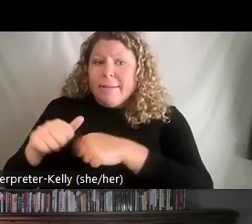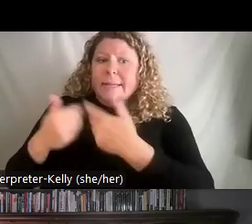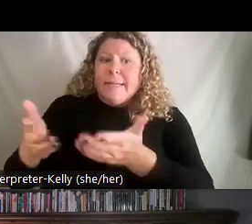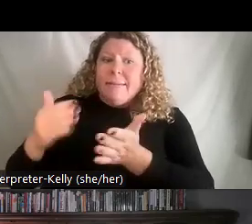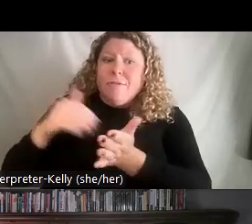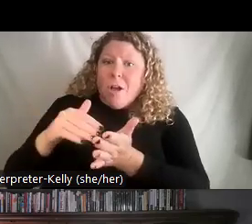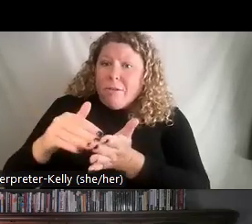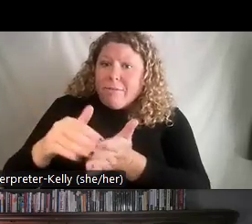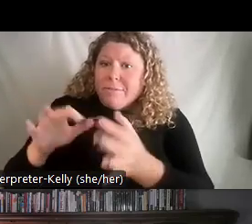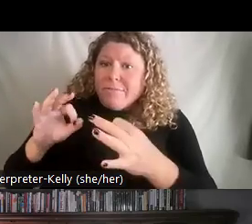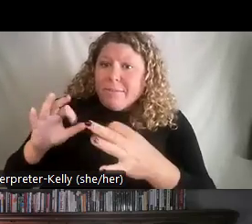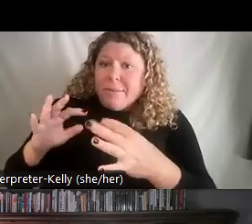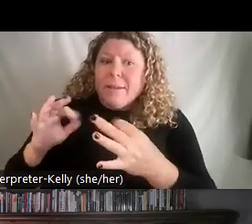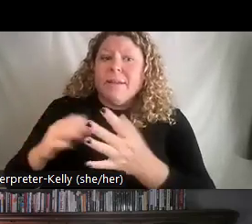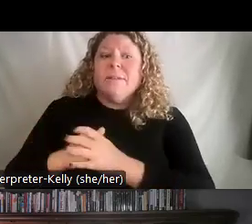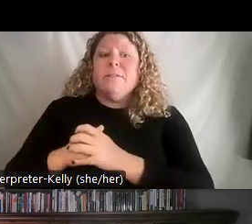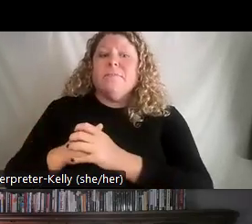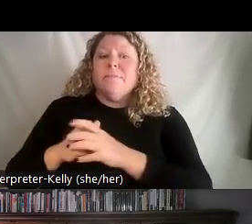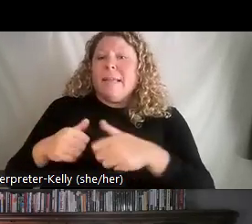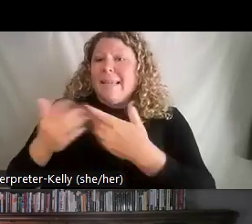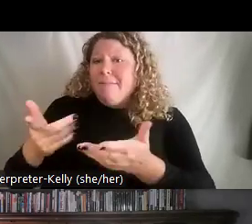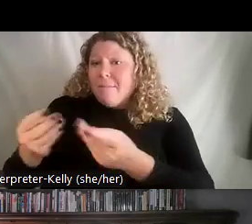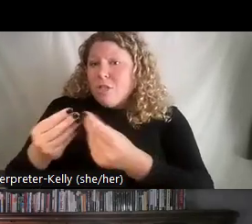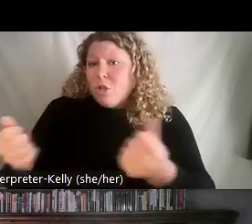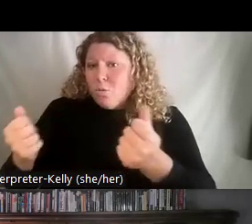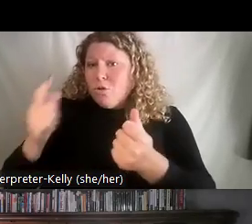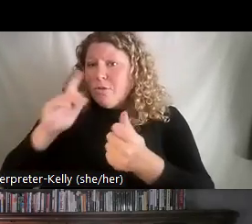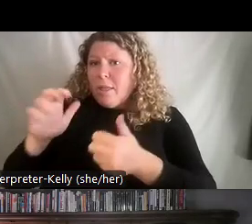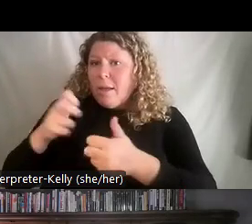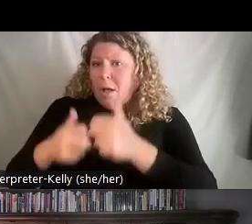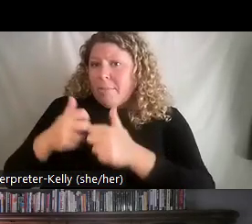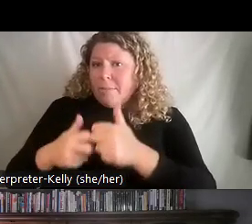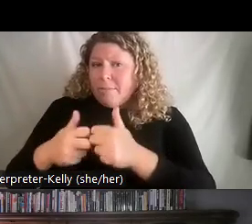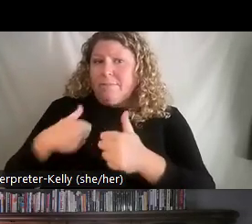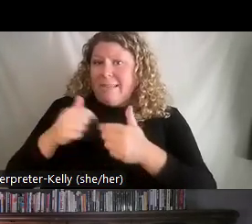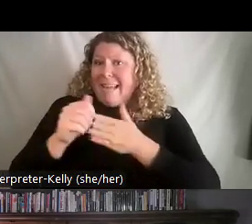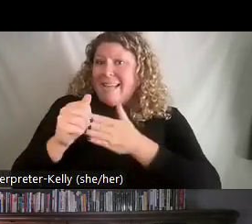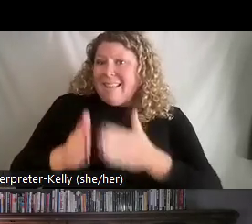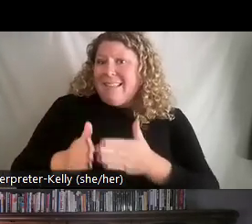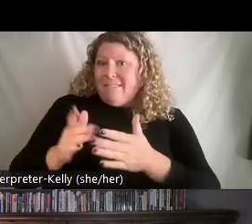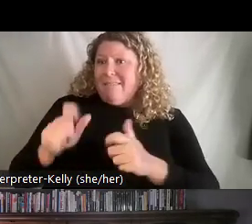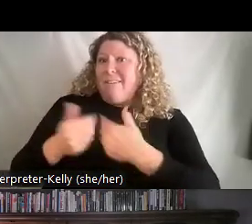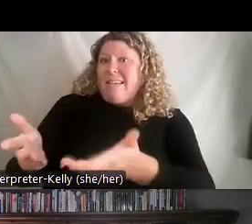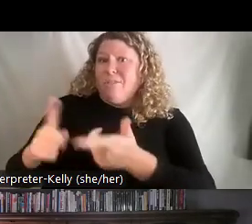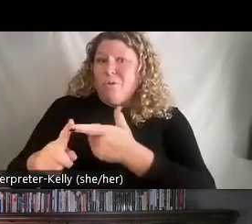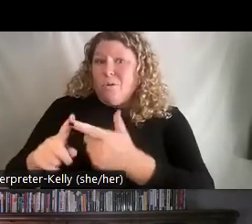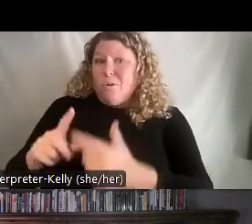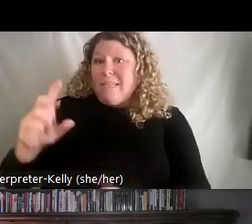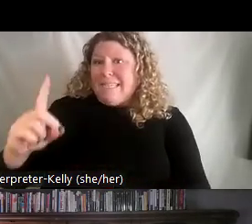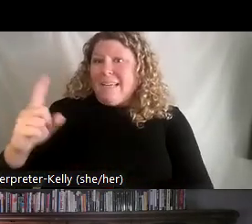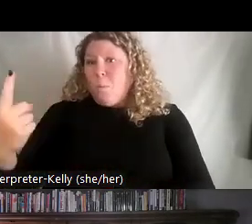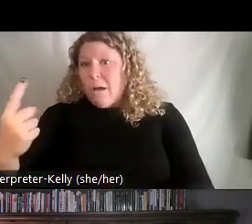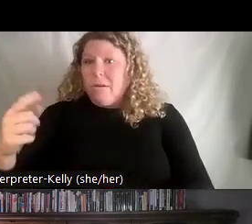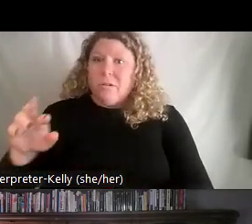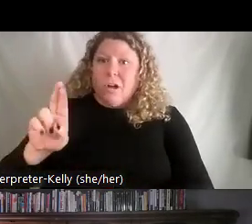you're going to help them with solutions to the problems. So these are the things that you have to do and demonstrate. As they move on and they get a little bit more